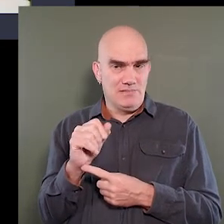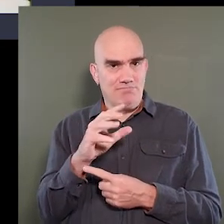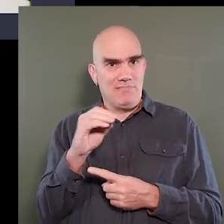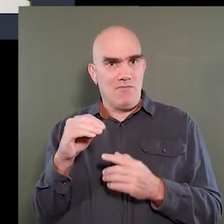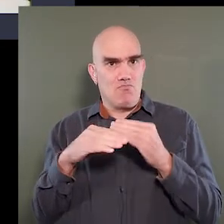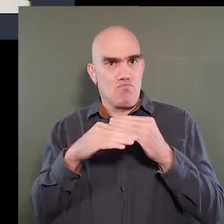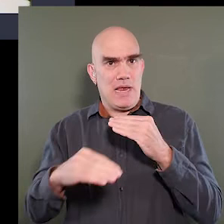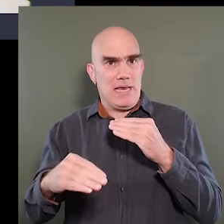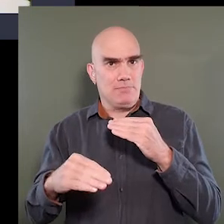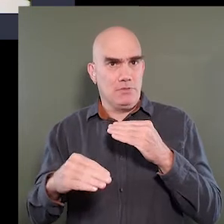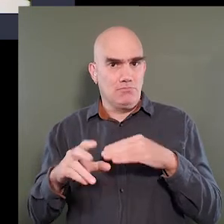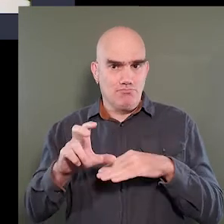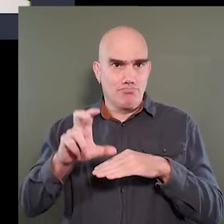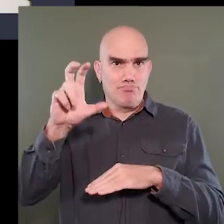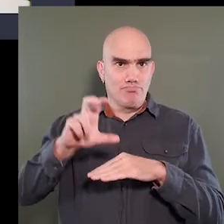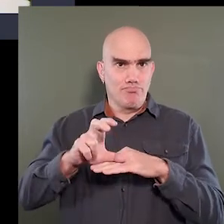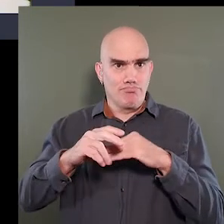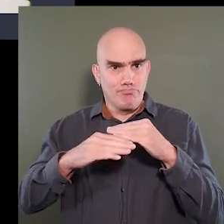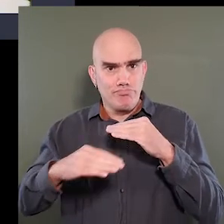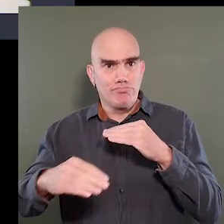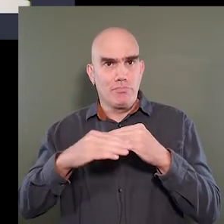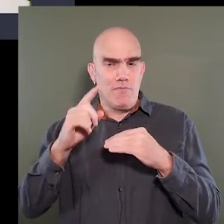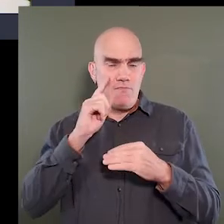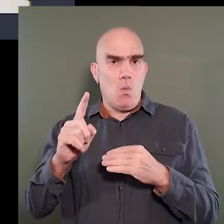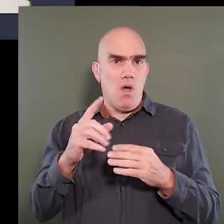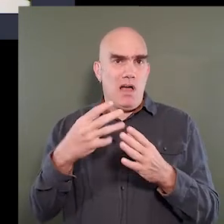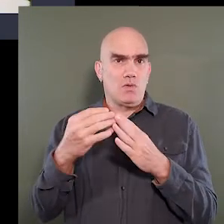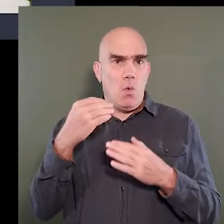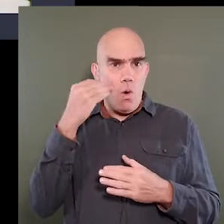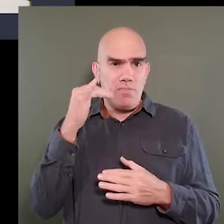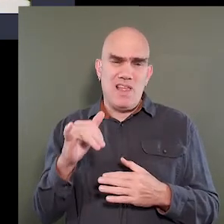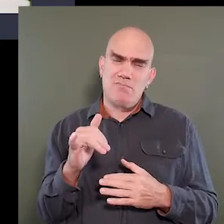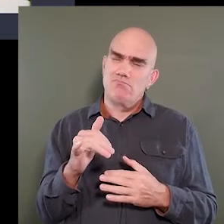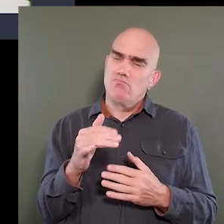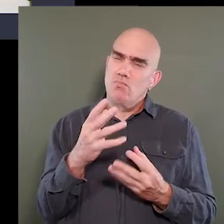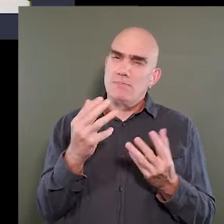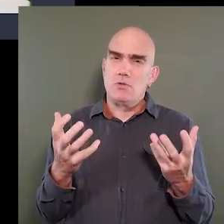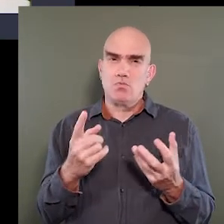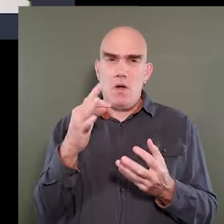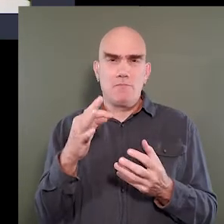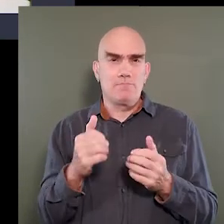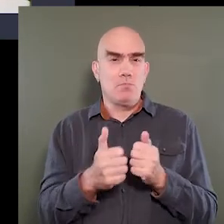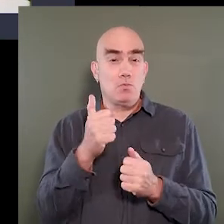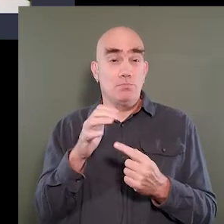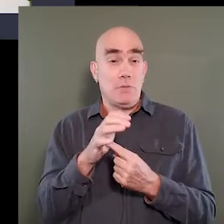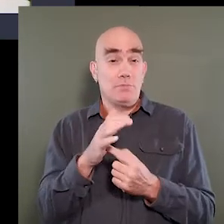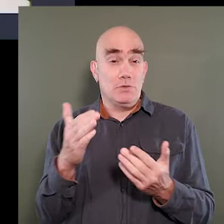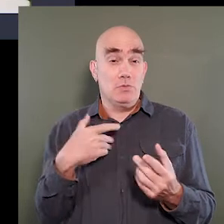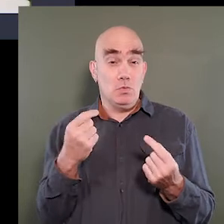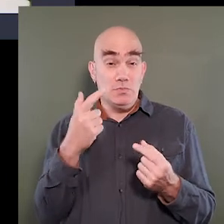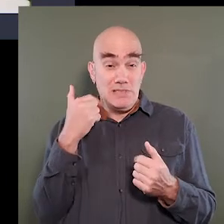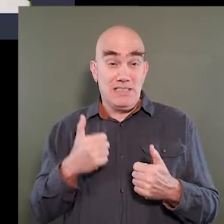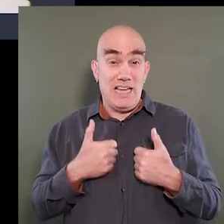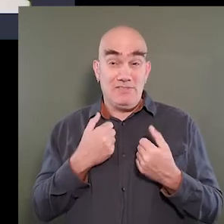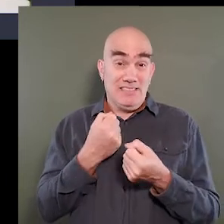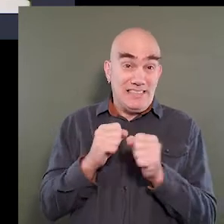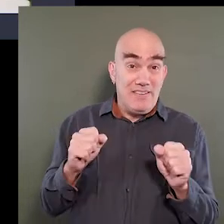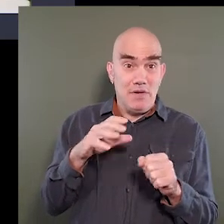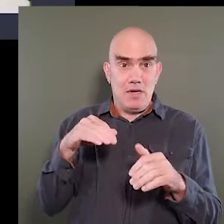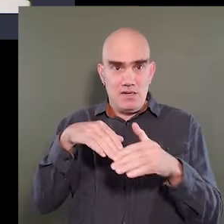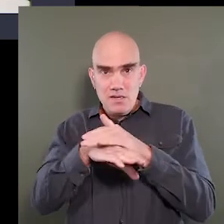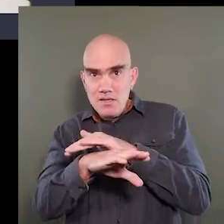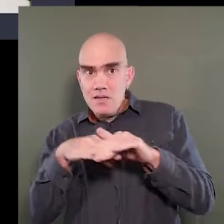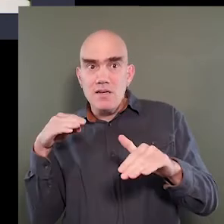and ramps for the exterior of the home. That is pretty much one of the most popular things we do because life safety and egress and